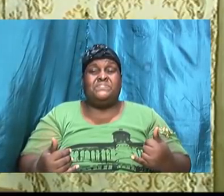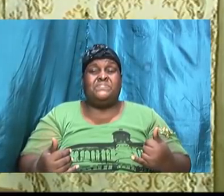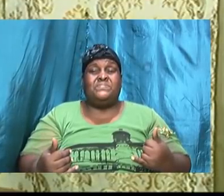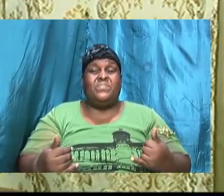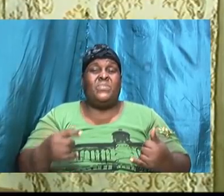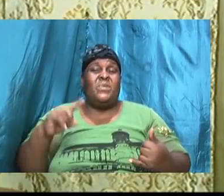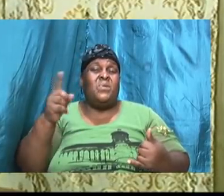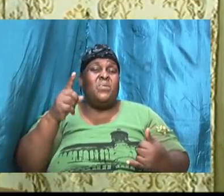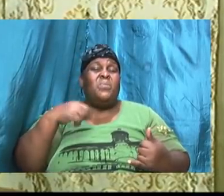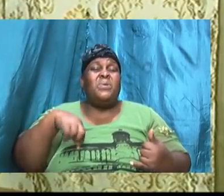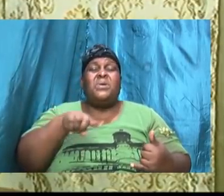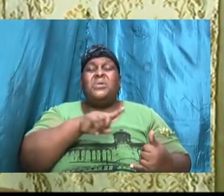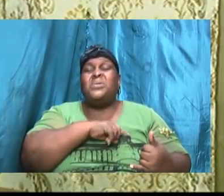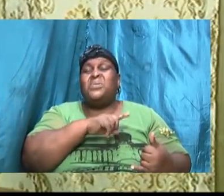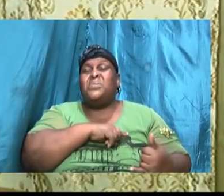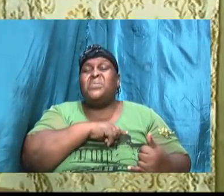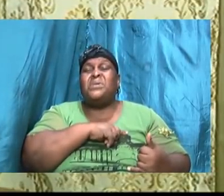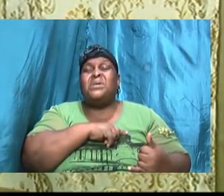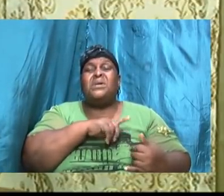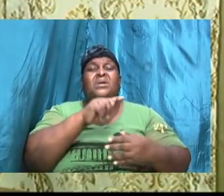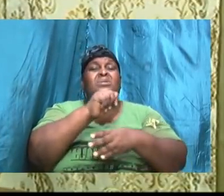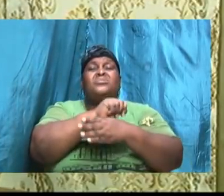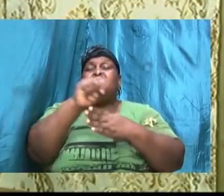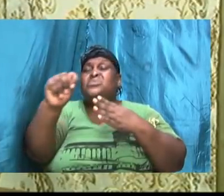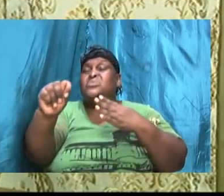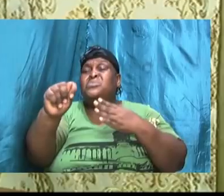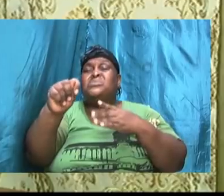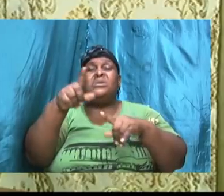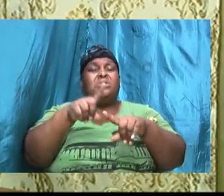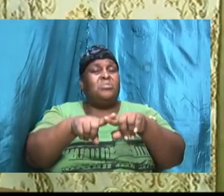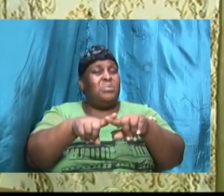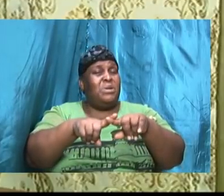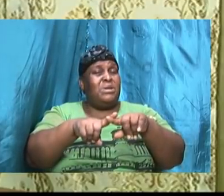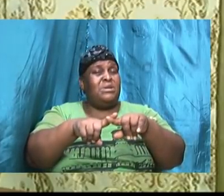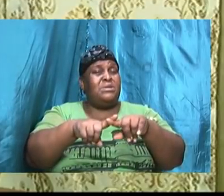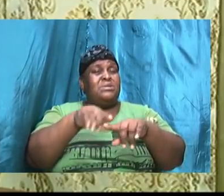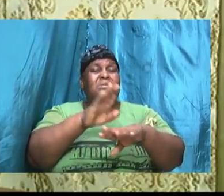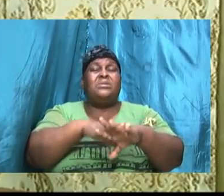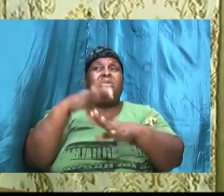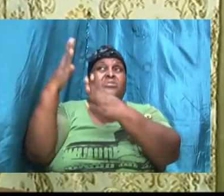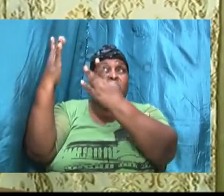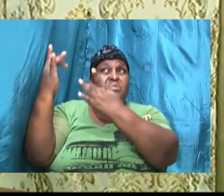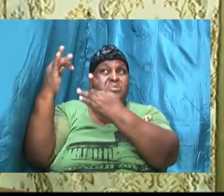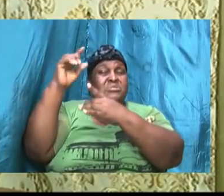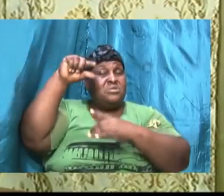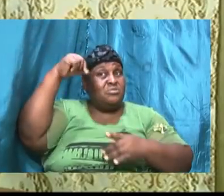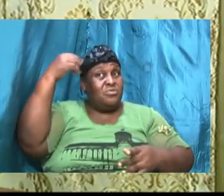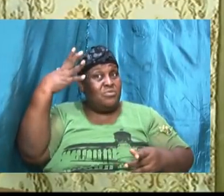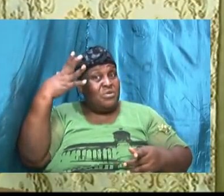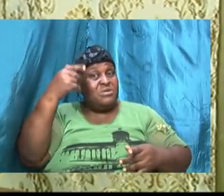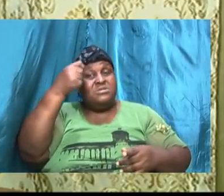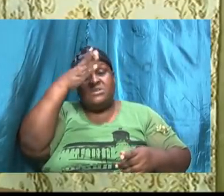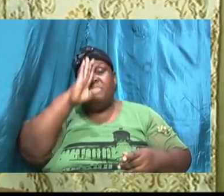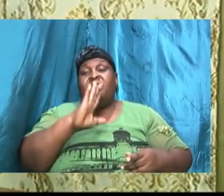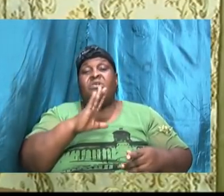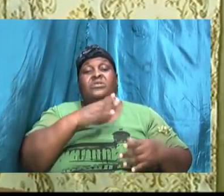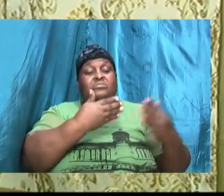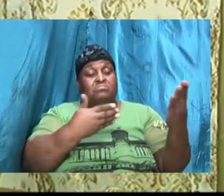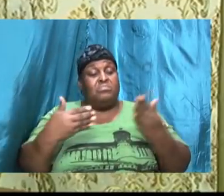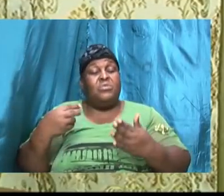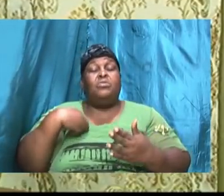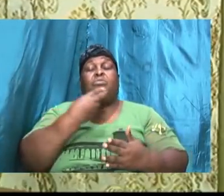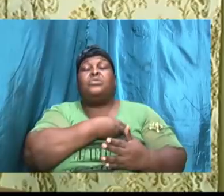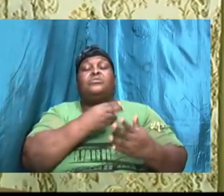where we have got to be totally reliant on the mercies and the grace of God to take us through.